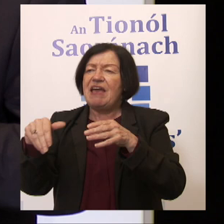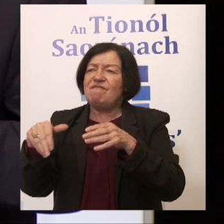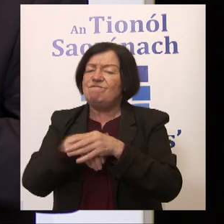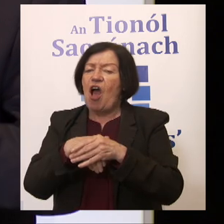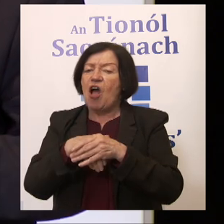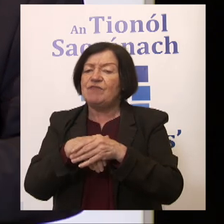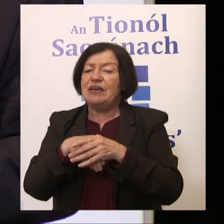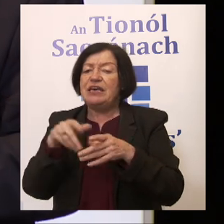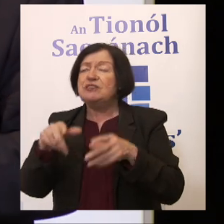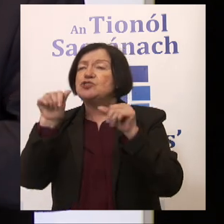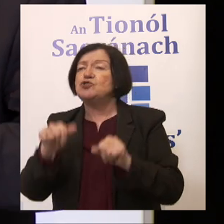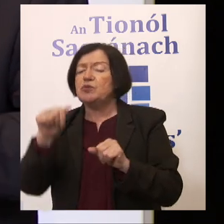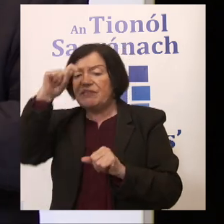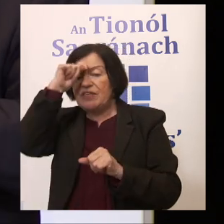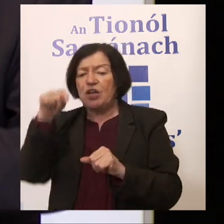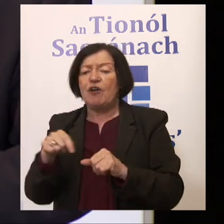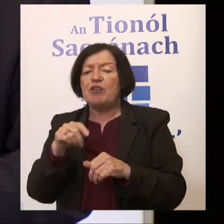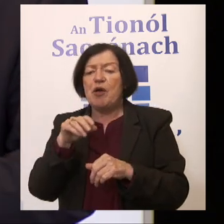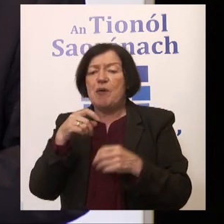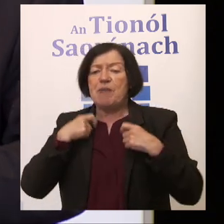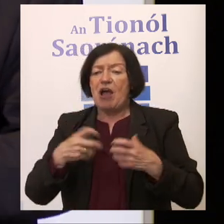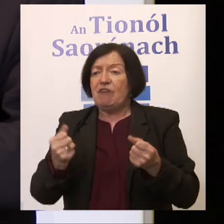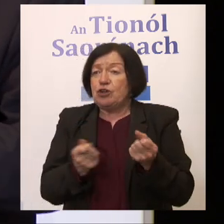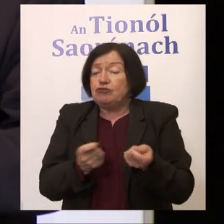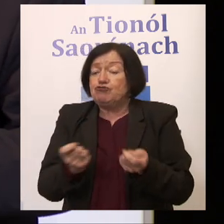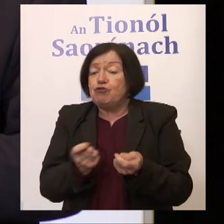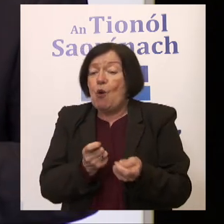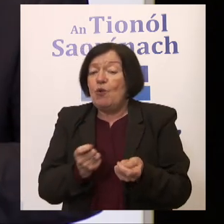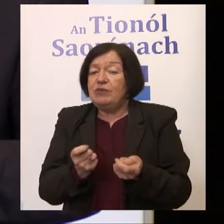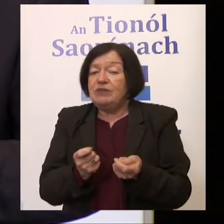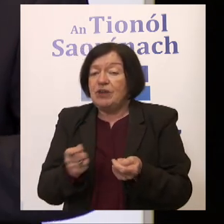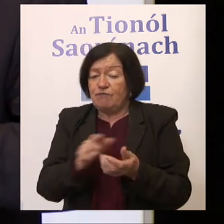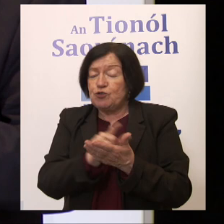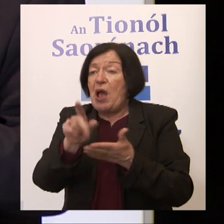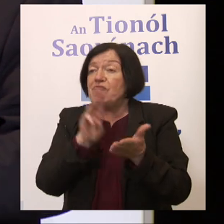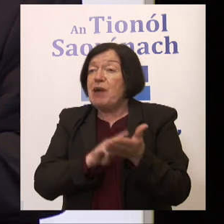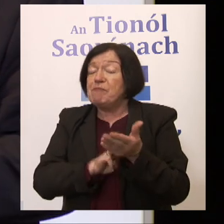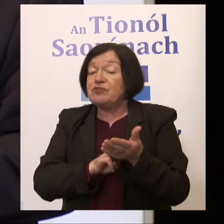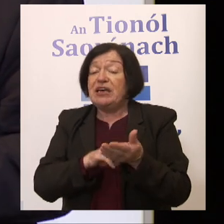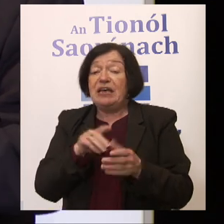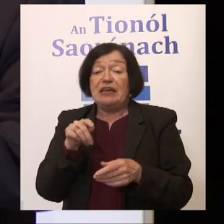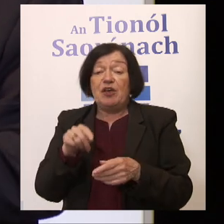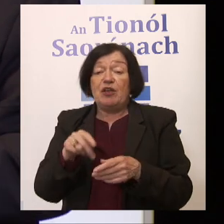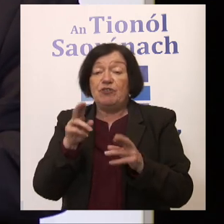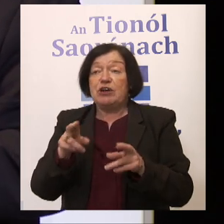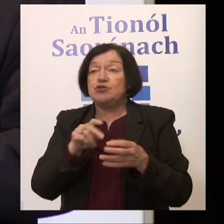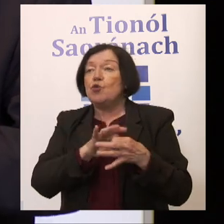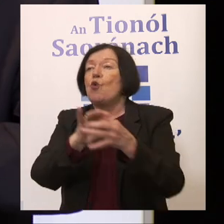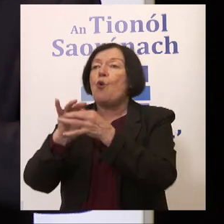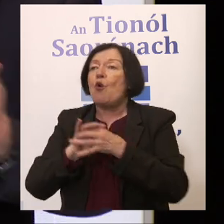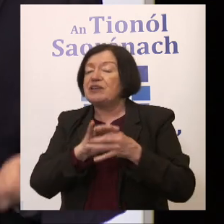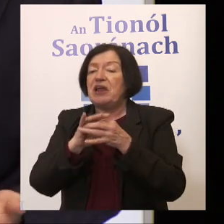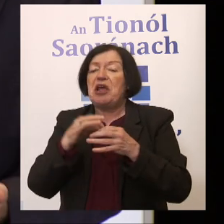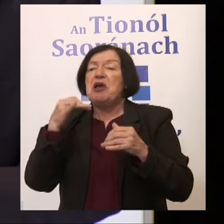is it appropriate to think of the mayor having control over this, of these 12 members? Is it appropriate to think of them coordinating it?